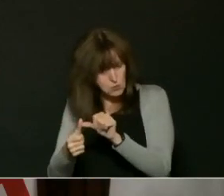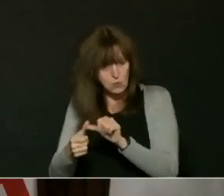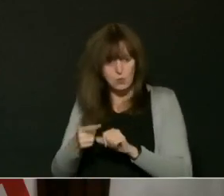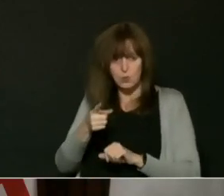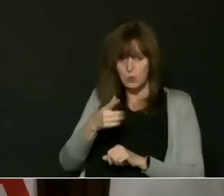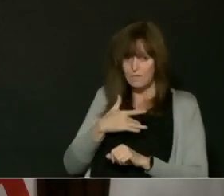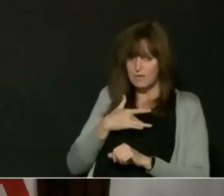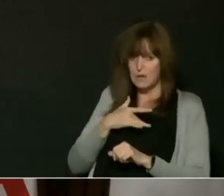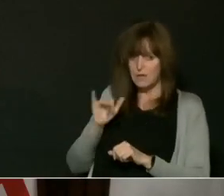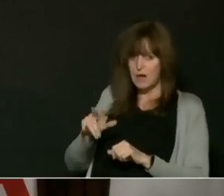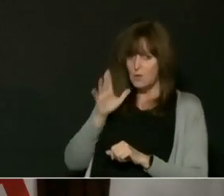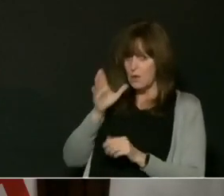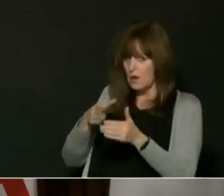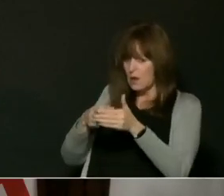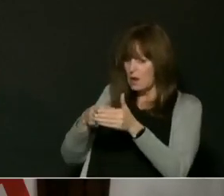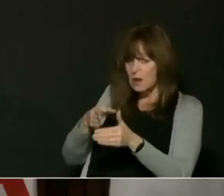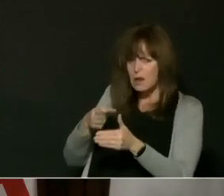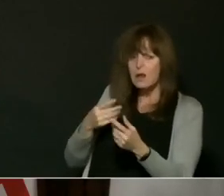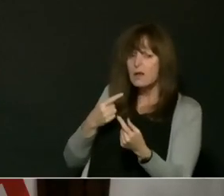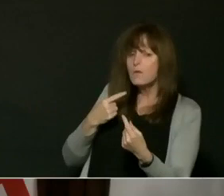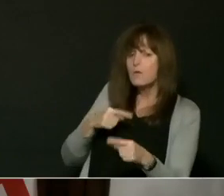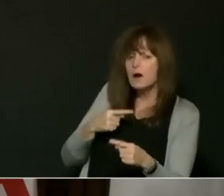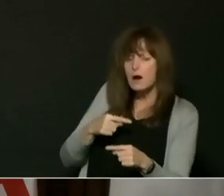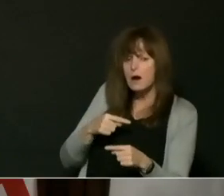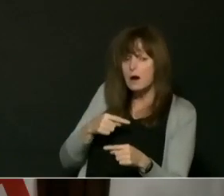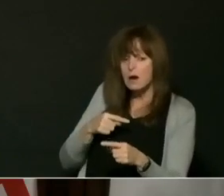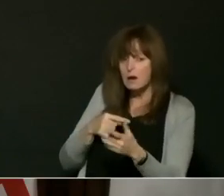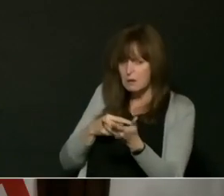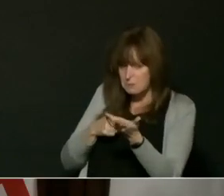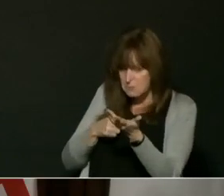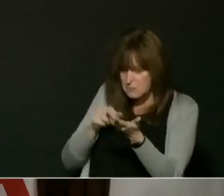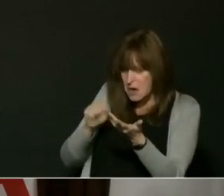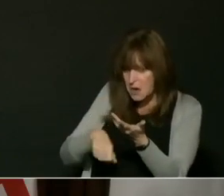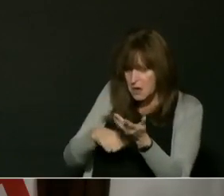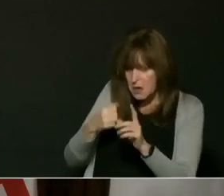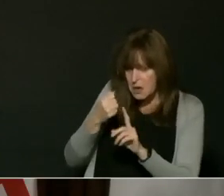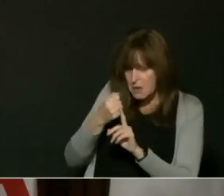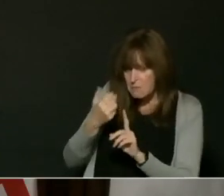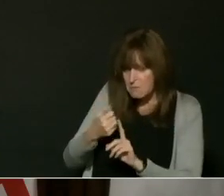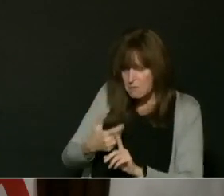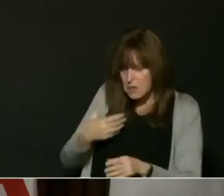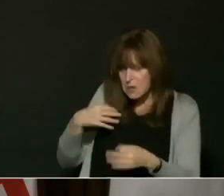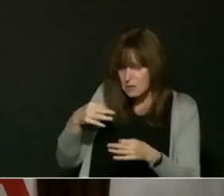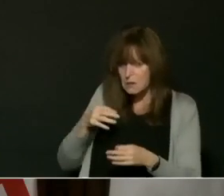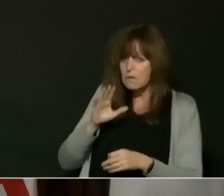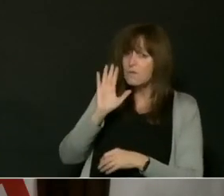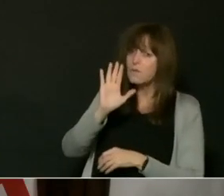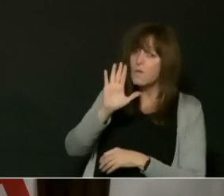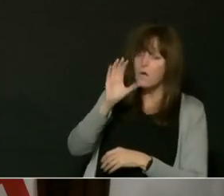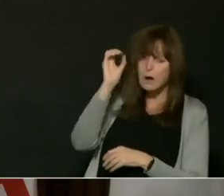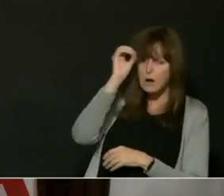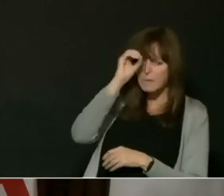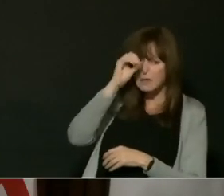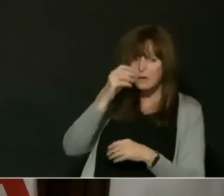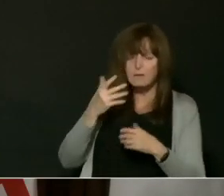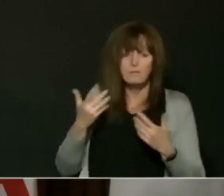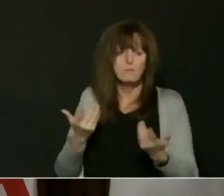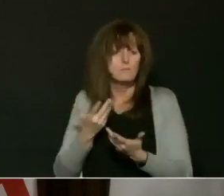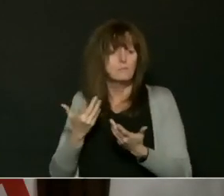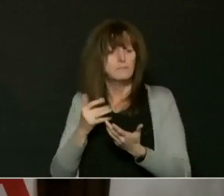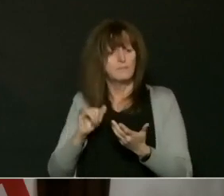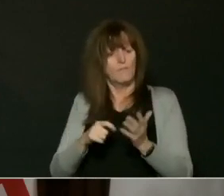And, you if so, could you sort of explain where you currently stand on these requirements?